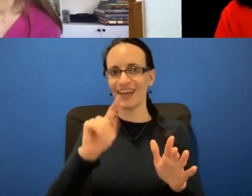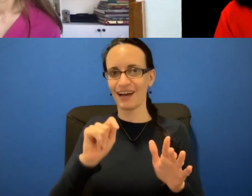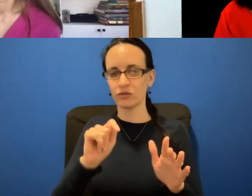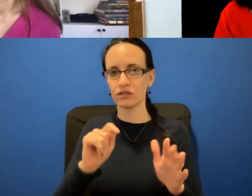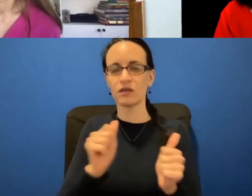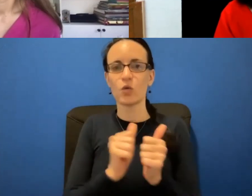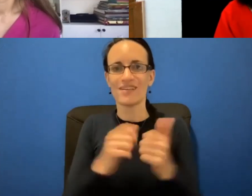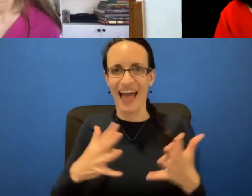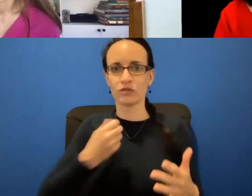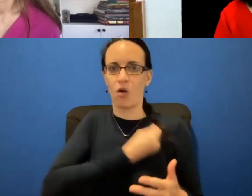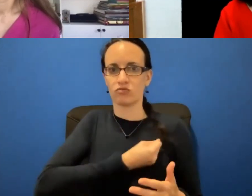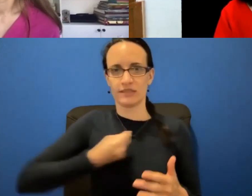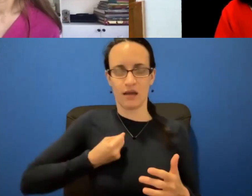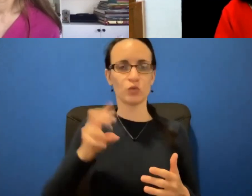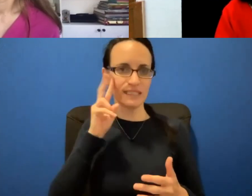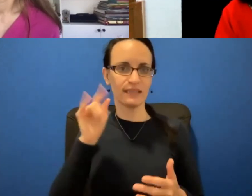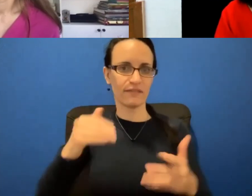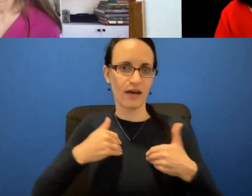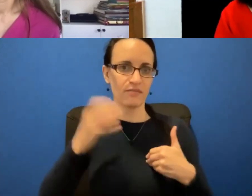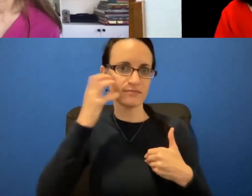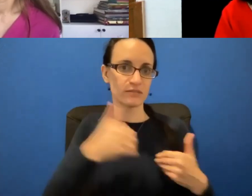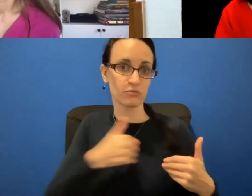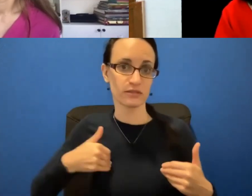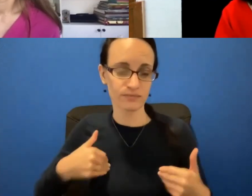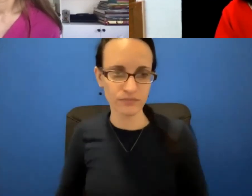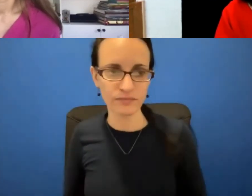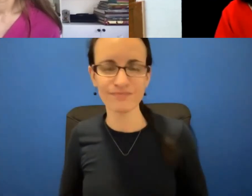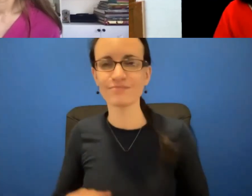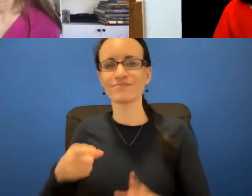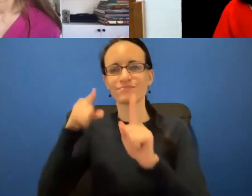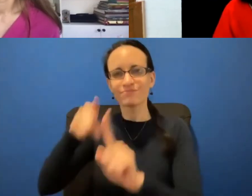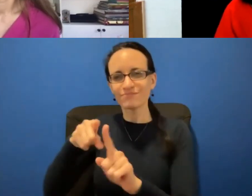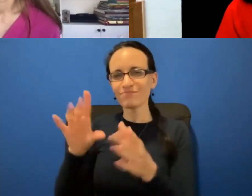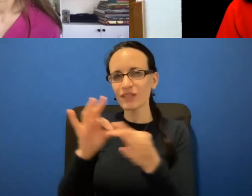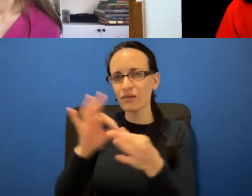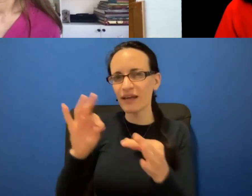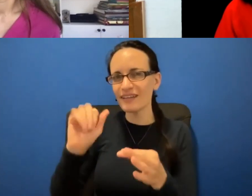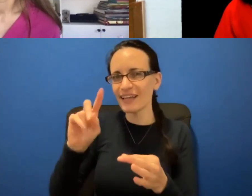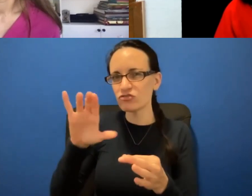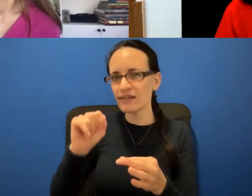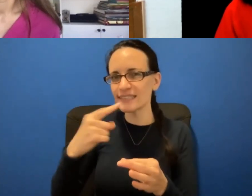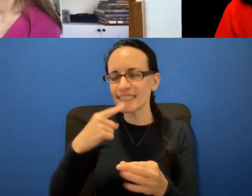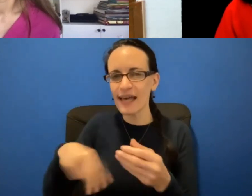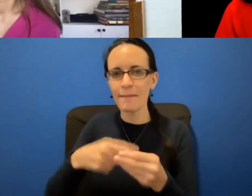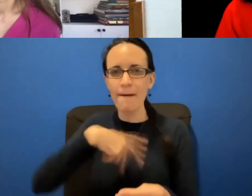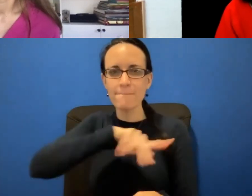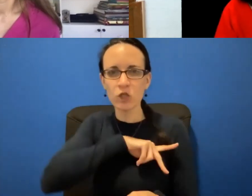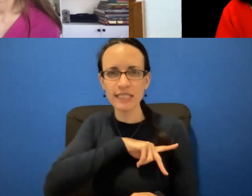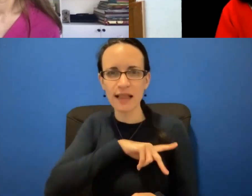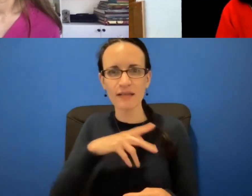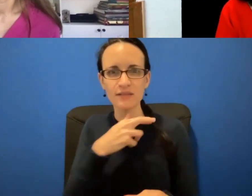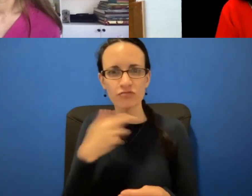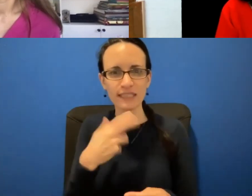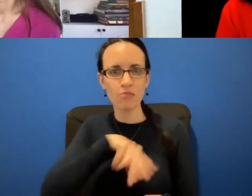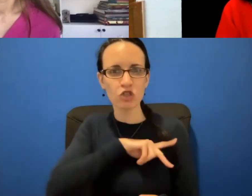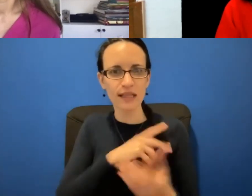And I just want to comment on something Andrea said about personalized risk. So it's really important to realize that what she's talking about